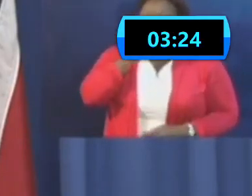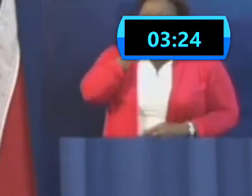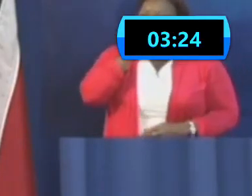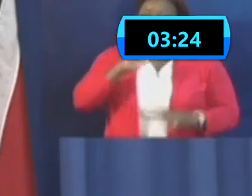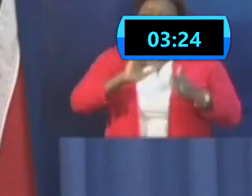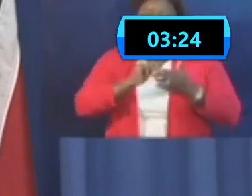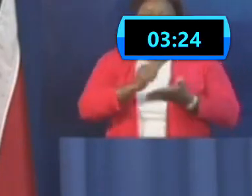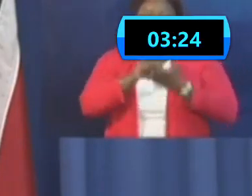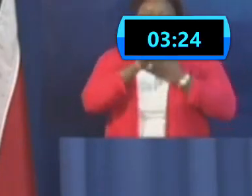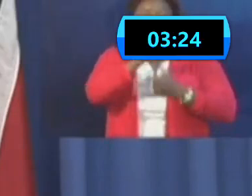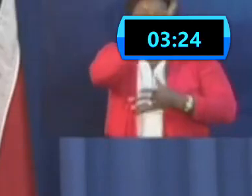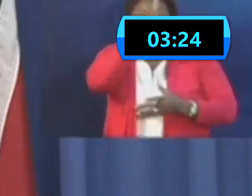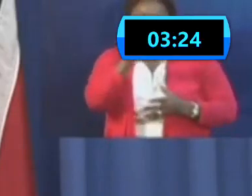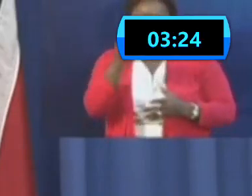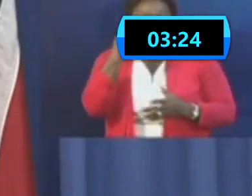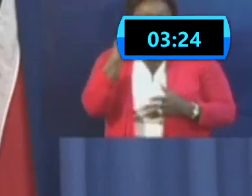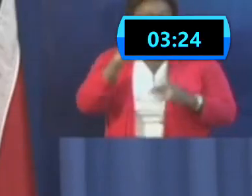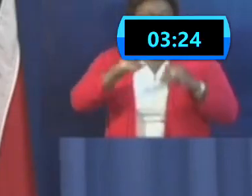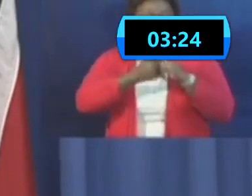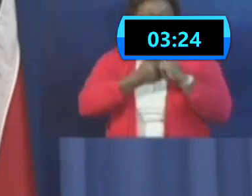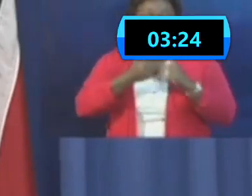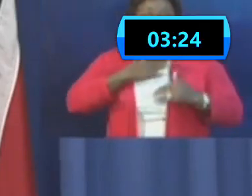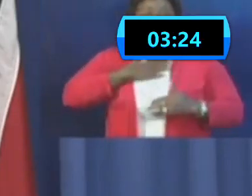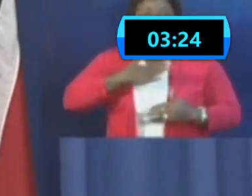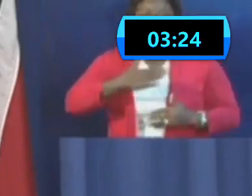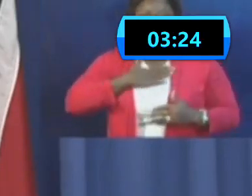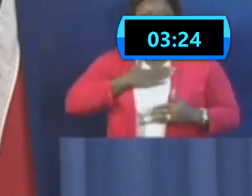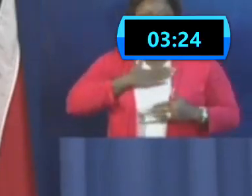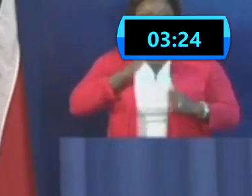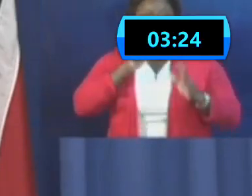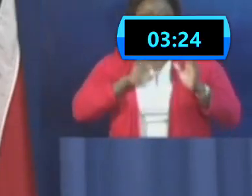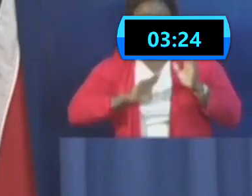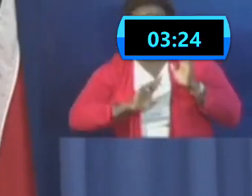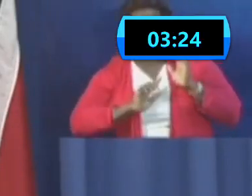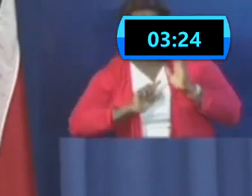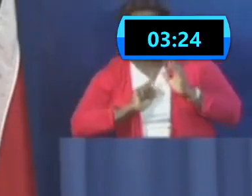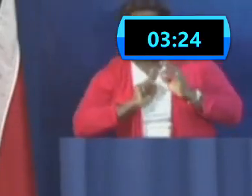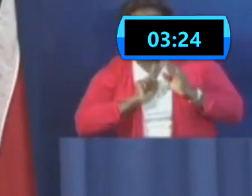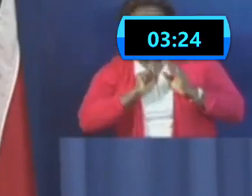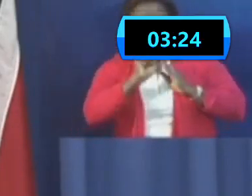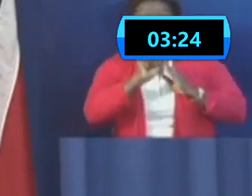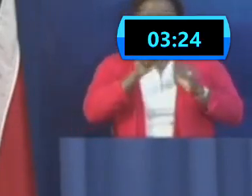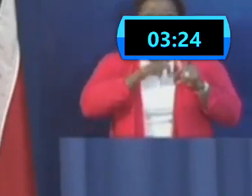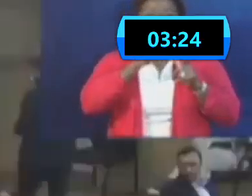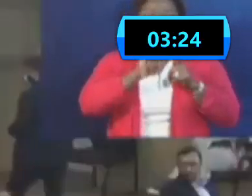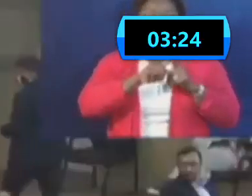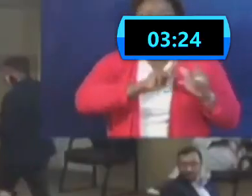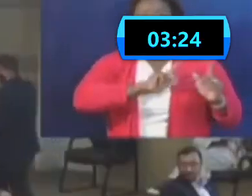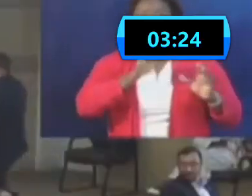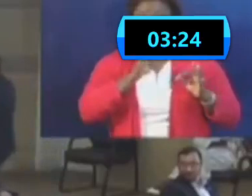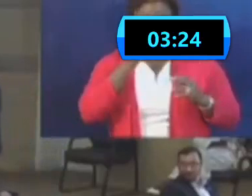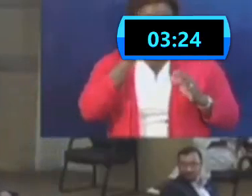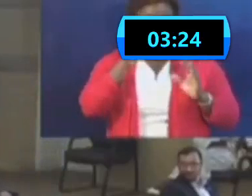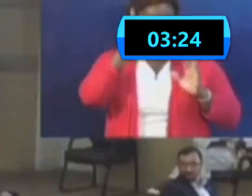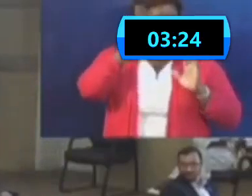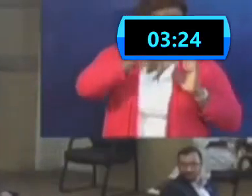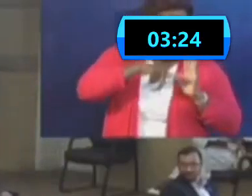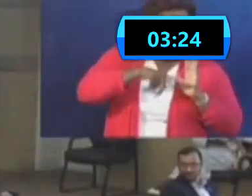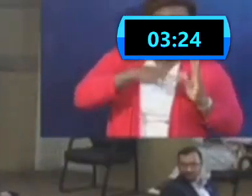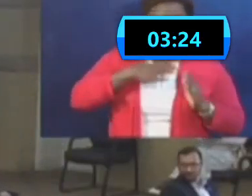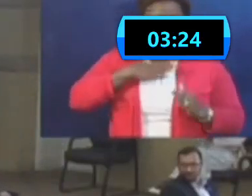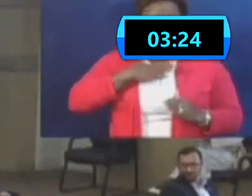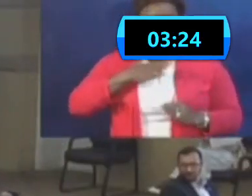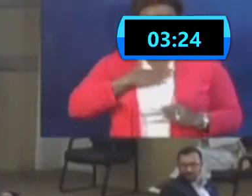measure to tell you if there is decompensation. And those are the people we want to bring in quickly if we are seeing that change. Can you tell us how many of you have been do